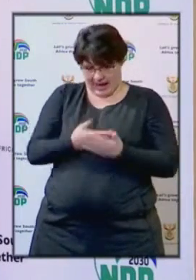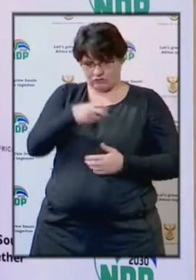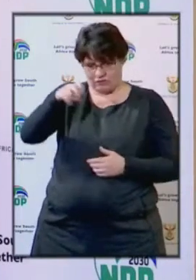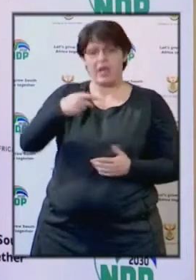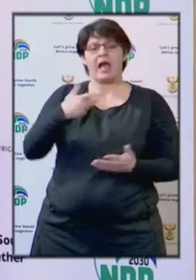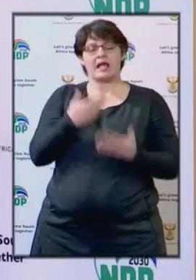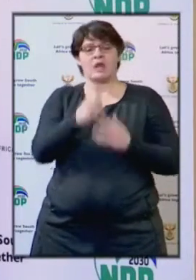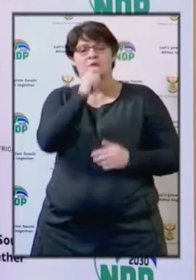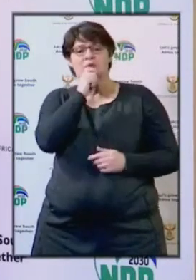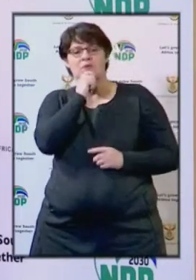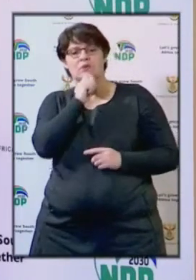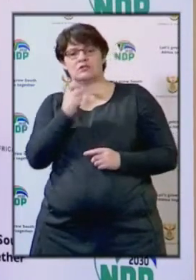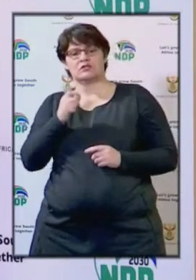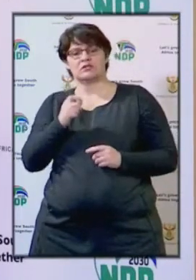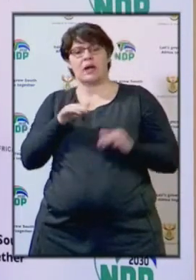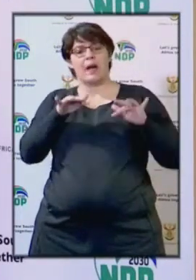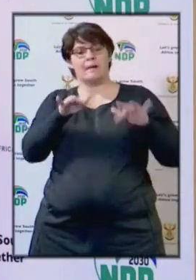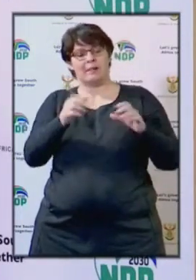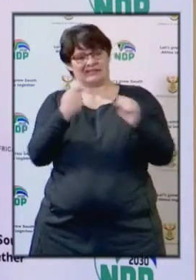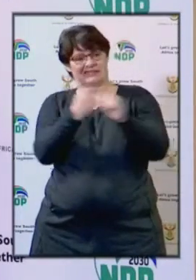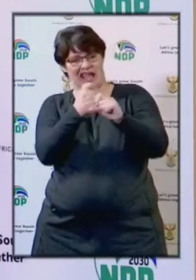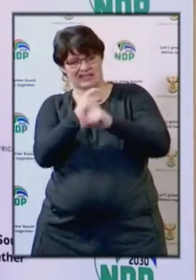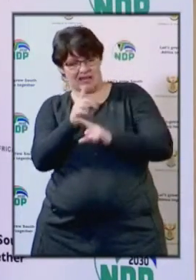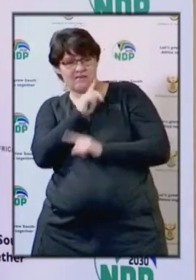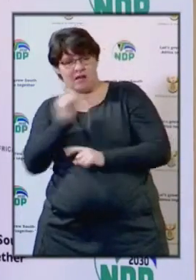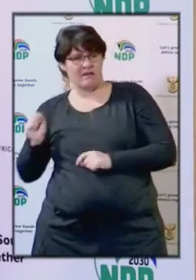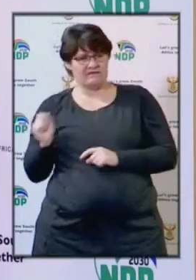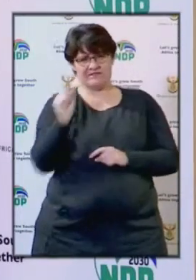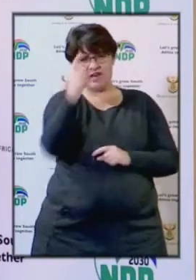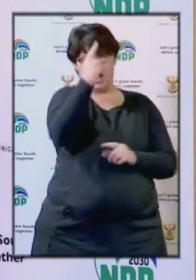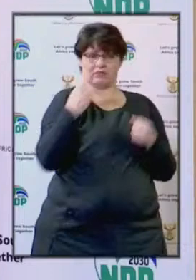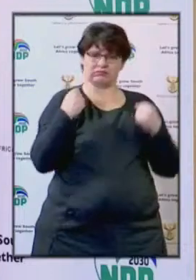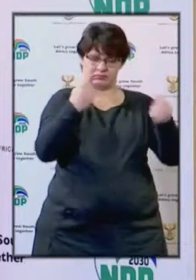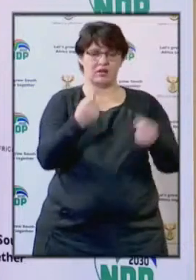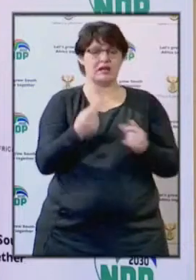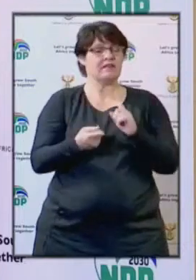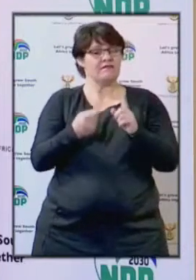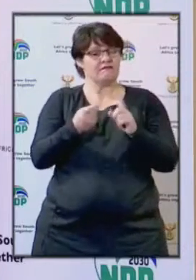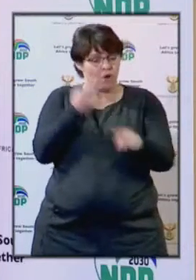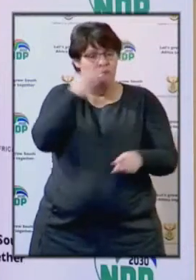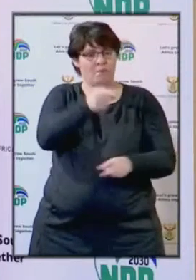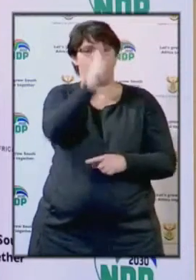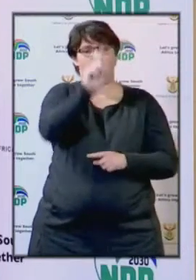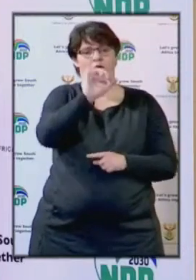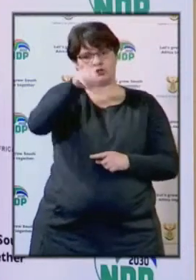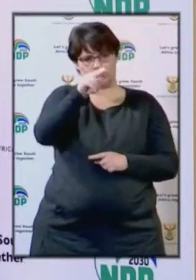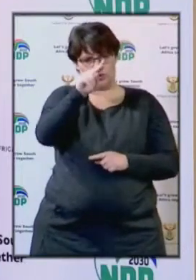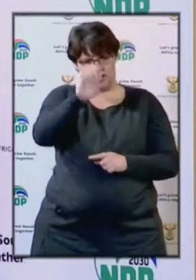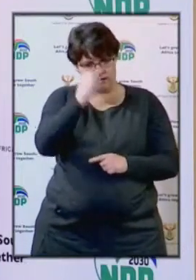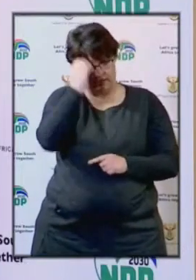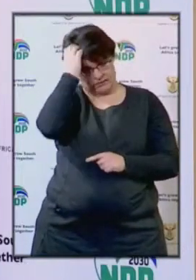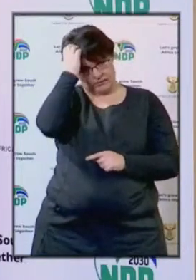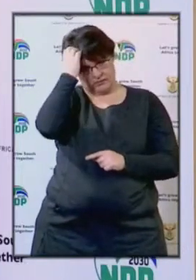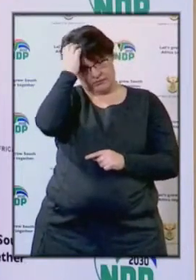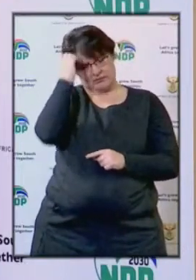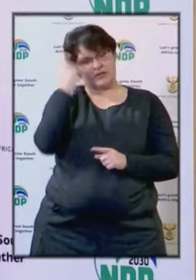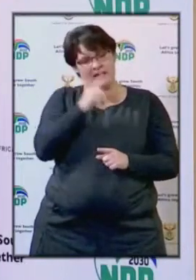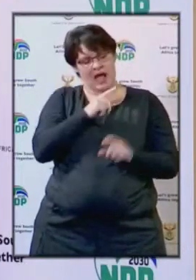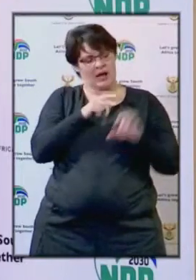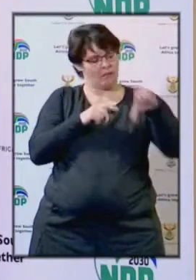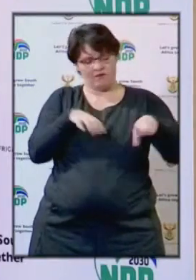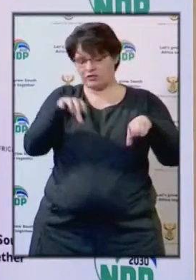use long-distance public transport to do so since the 1st of June, this meaning as part of inter-provincial